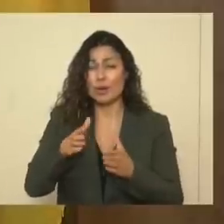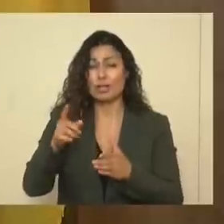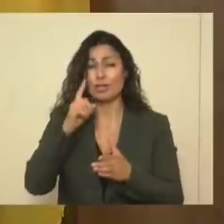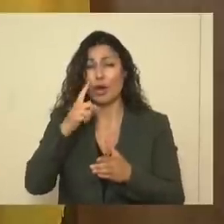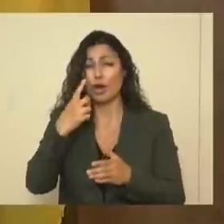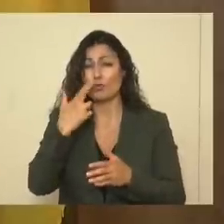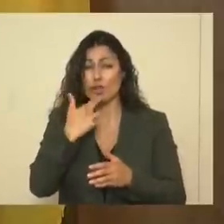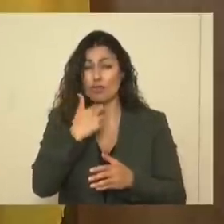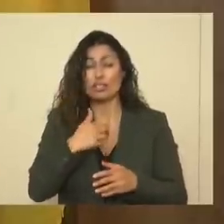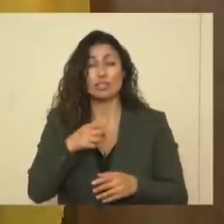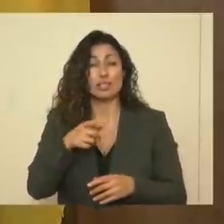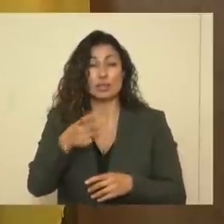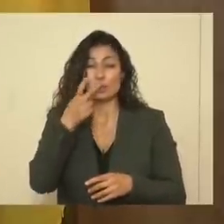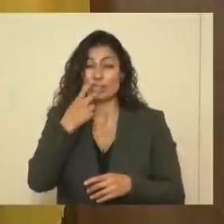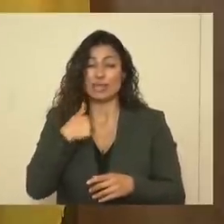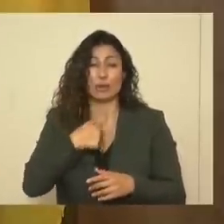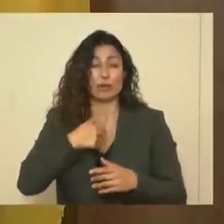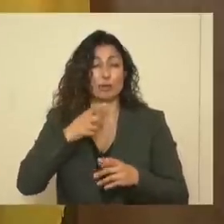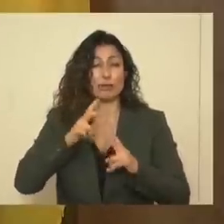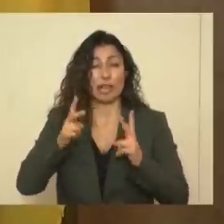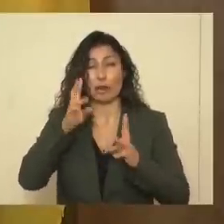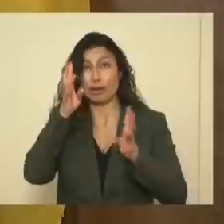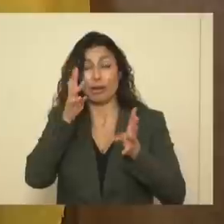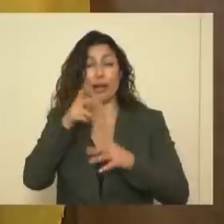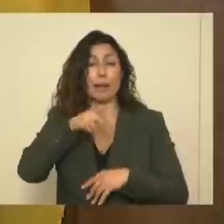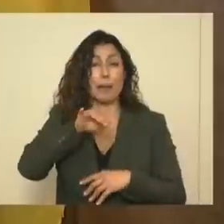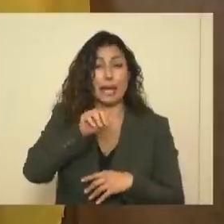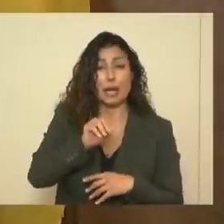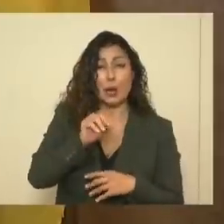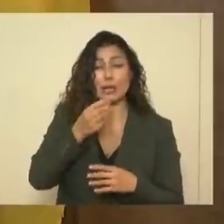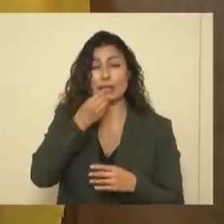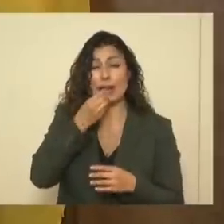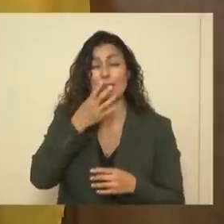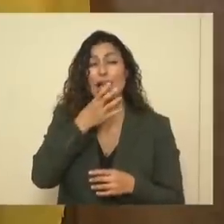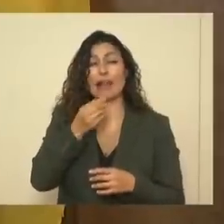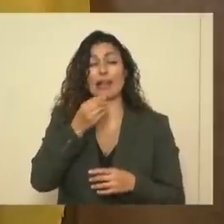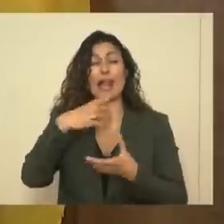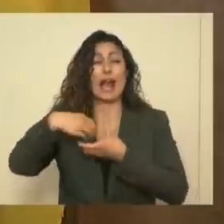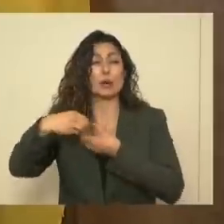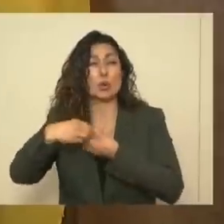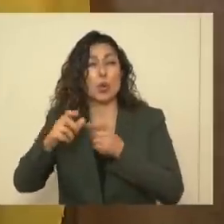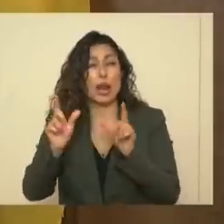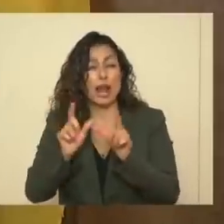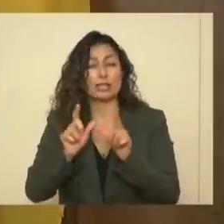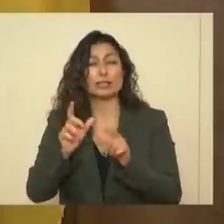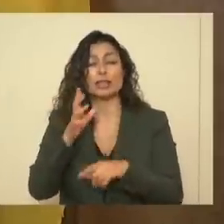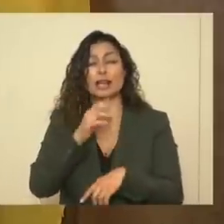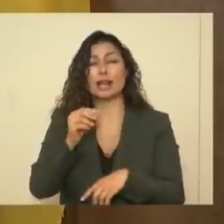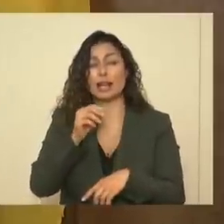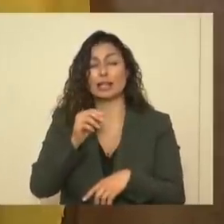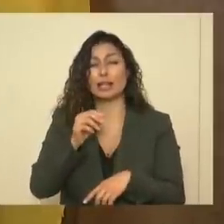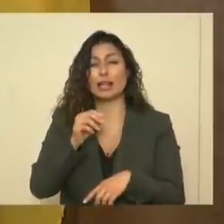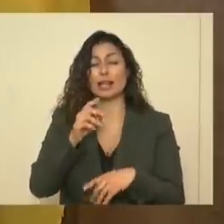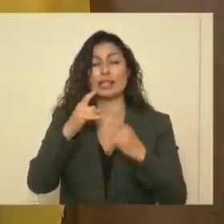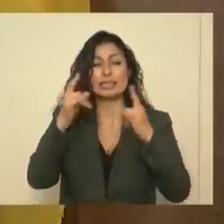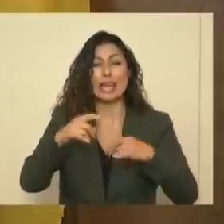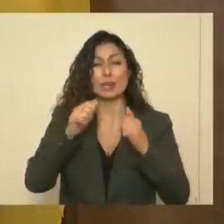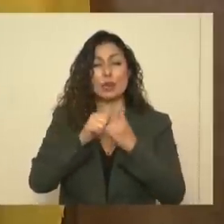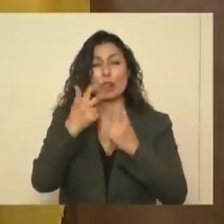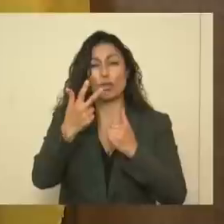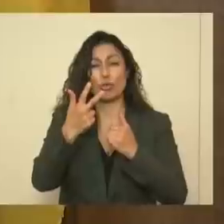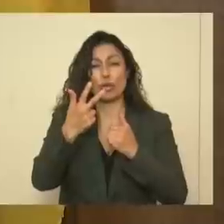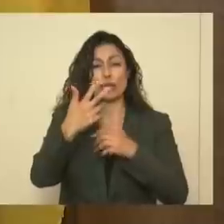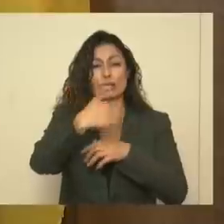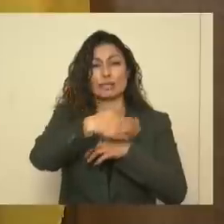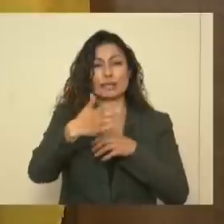restaurants. And you've seen us be really creative with the patio dining and the outdoor licenses and tents with three sides open because we